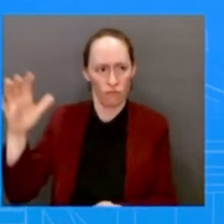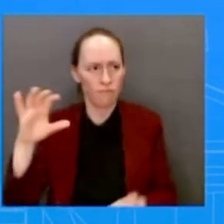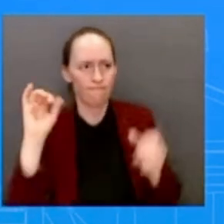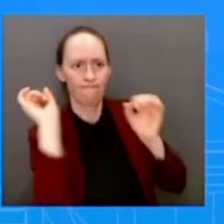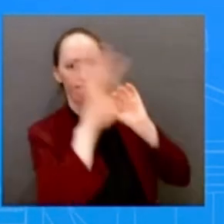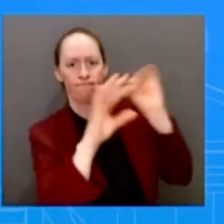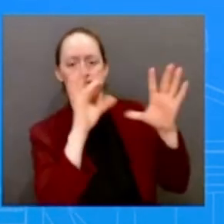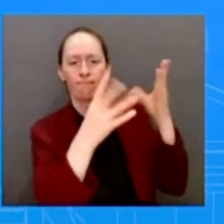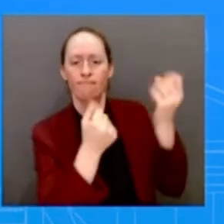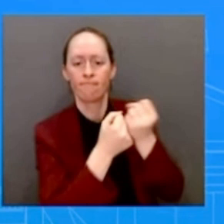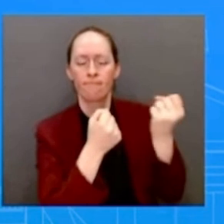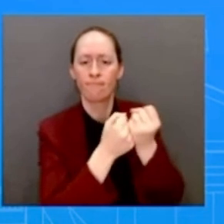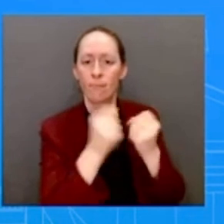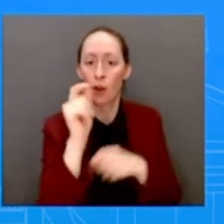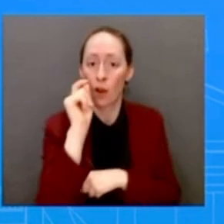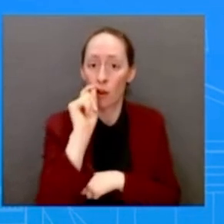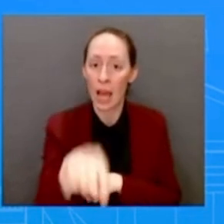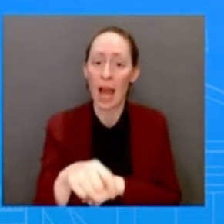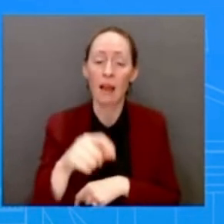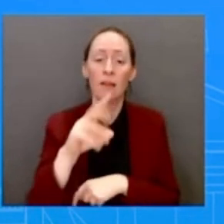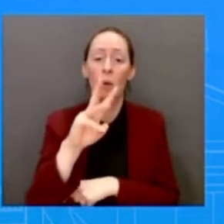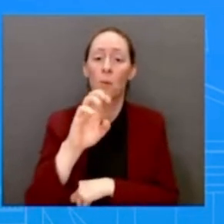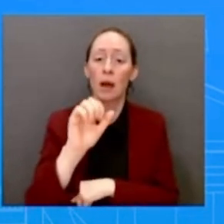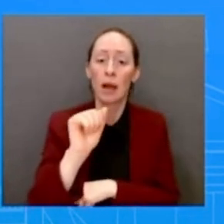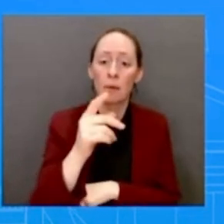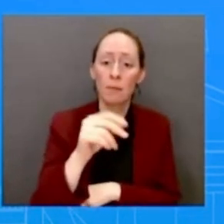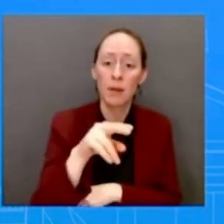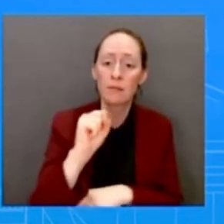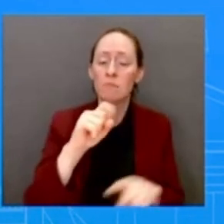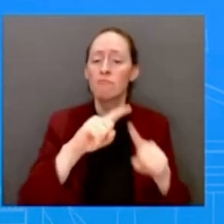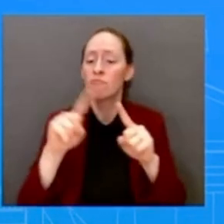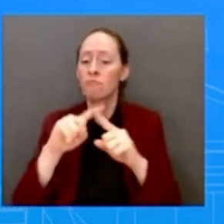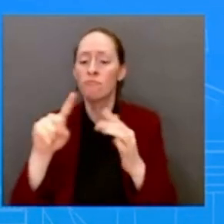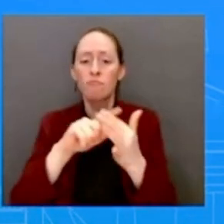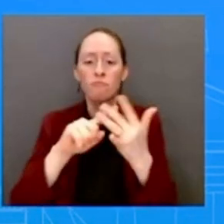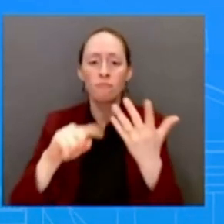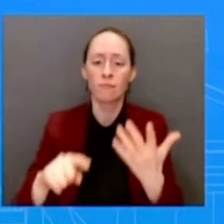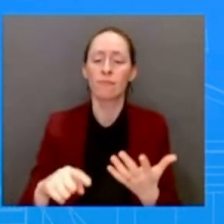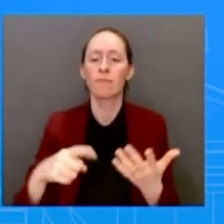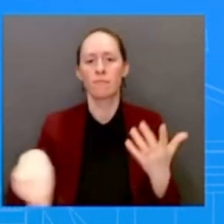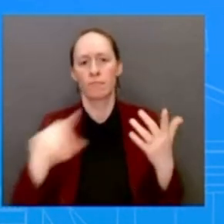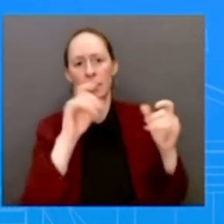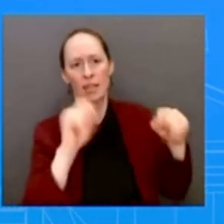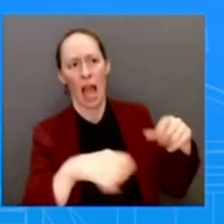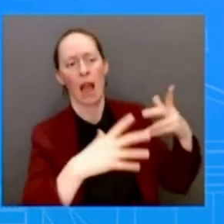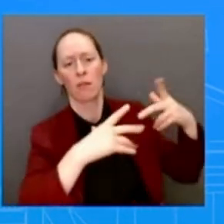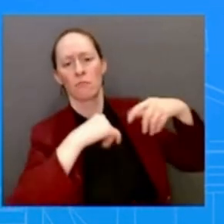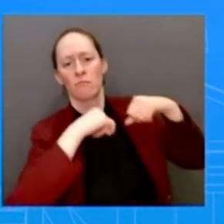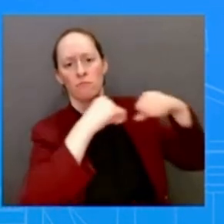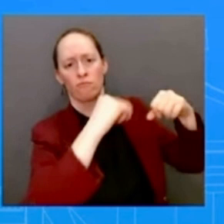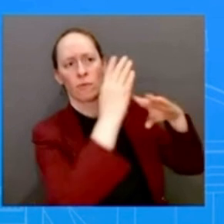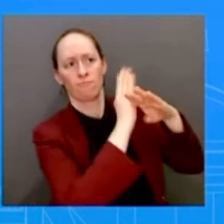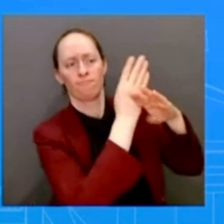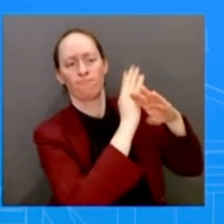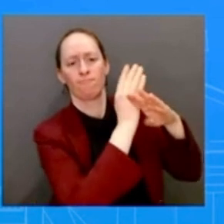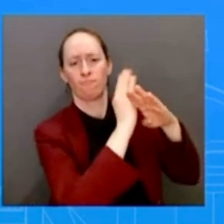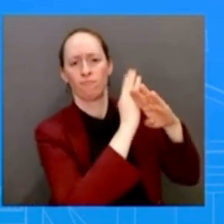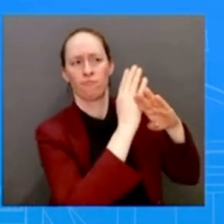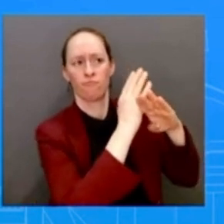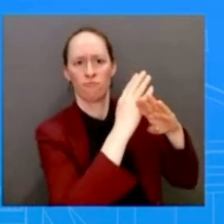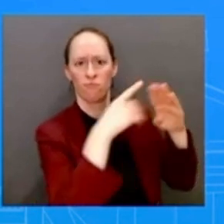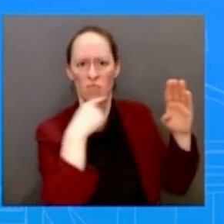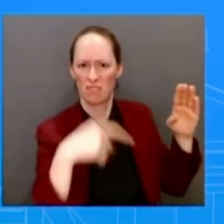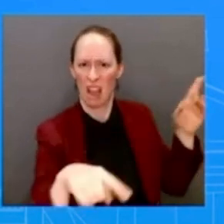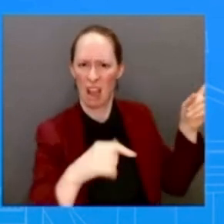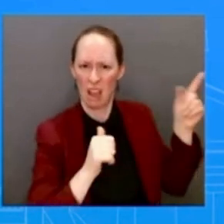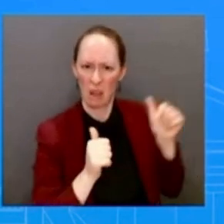against Russian aggression. This package includes more ammunition for U.S.-provided HIMARS and howitzers that Ukraine is